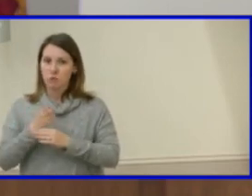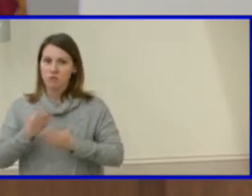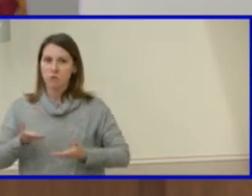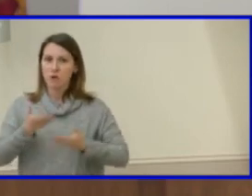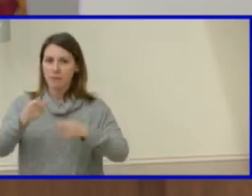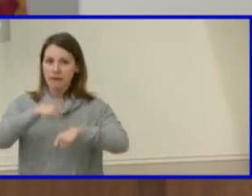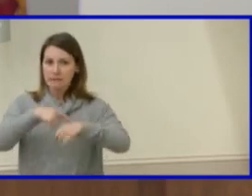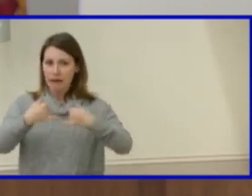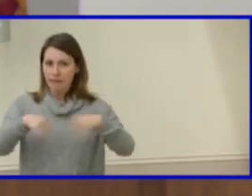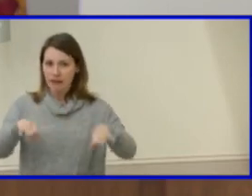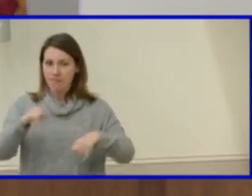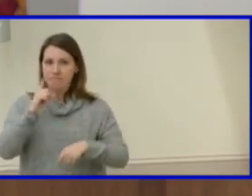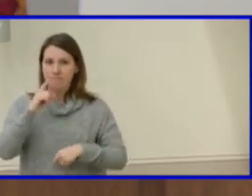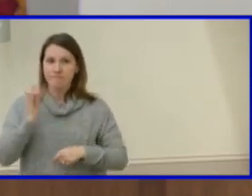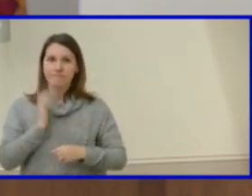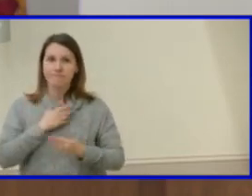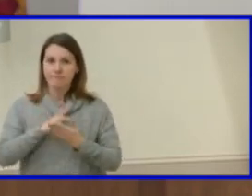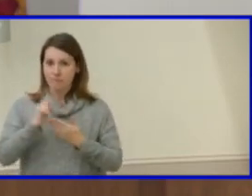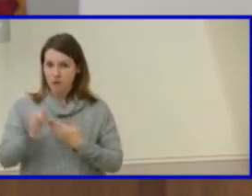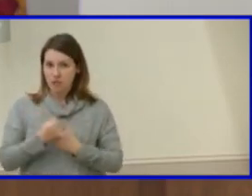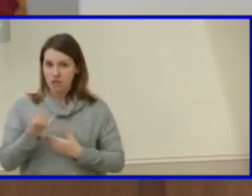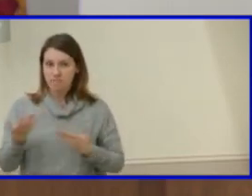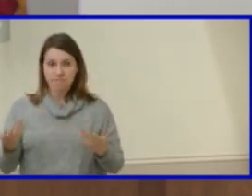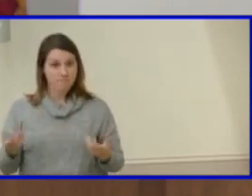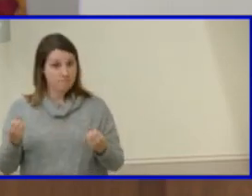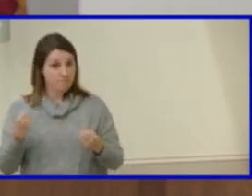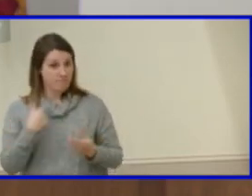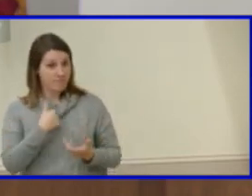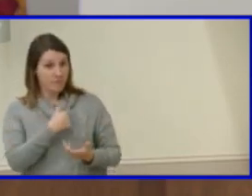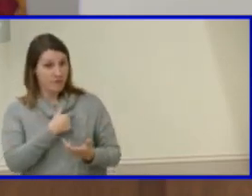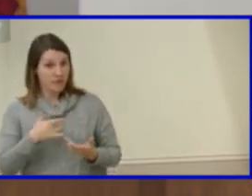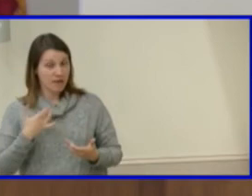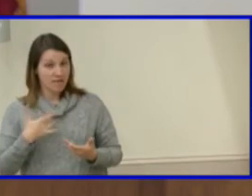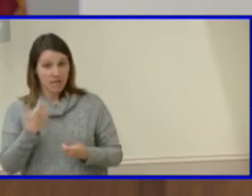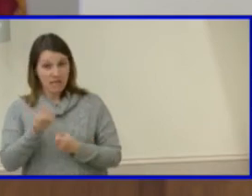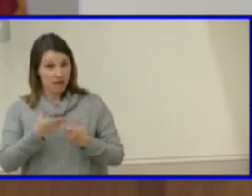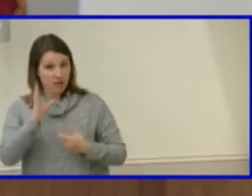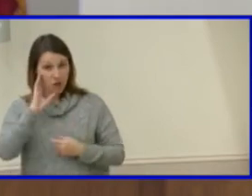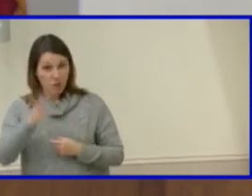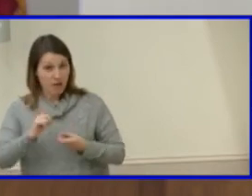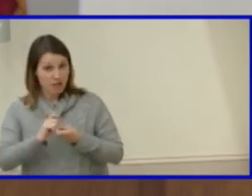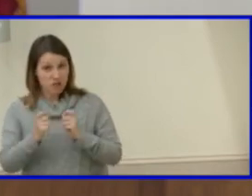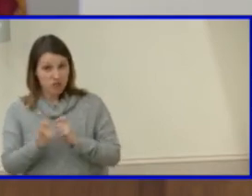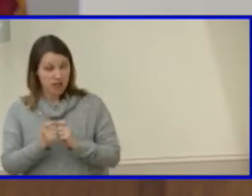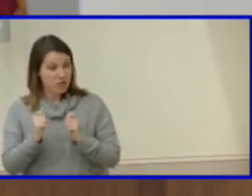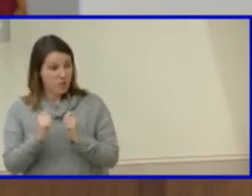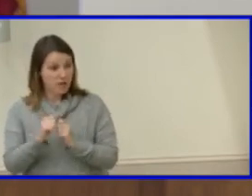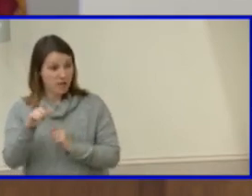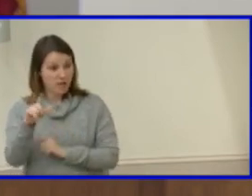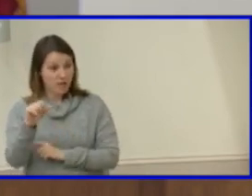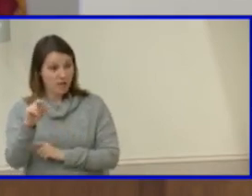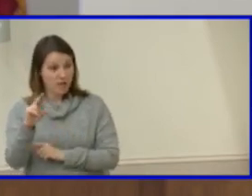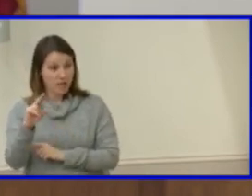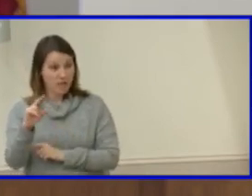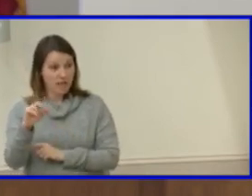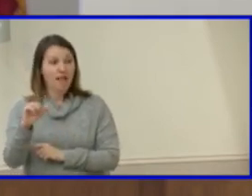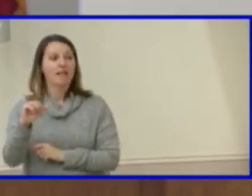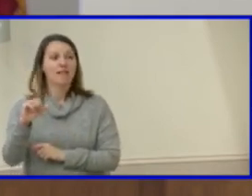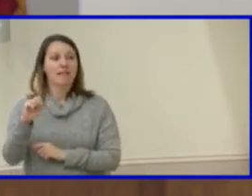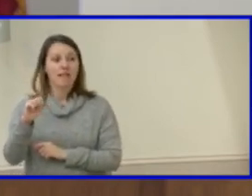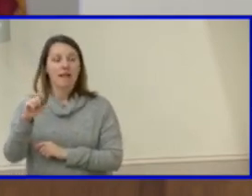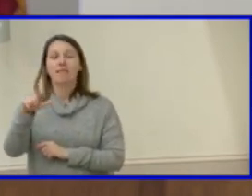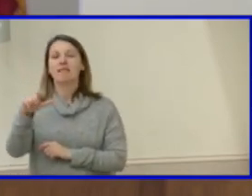um for our projects um do we feel that anything will change with long end because i know we we moved long into